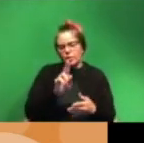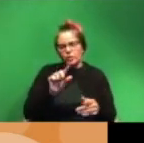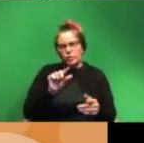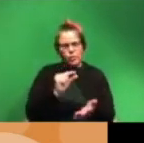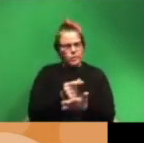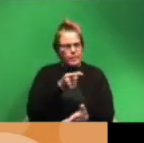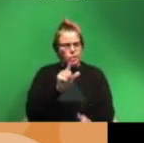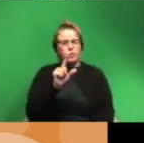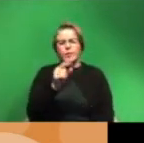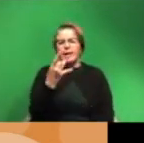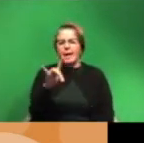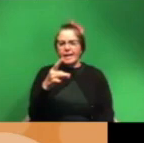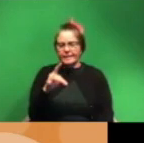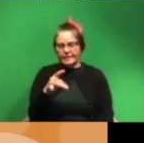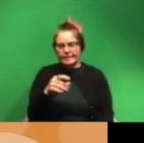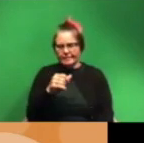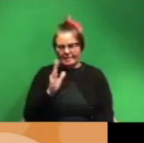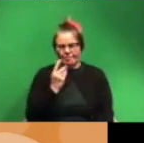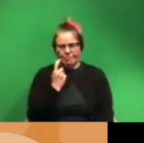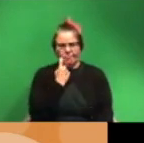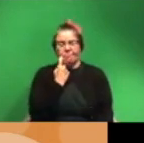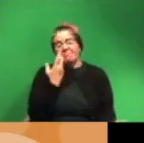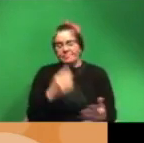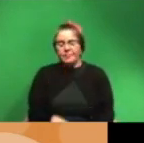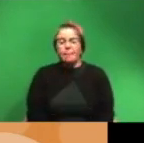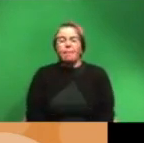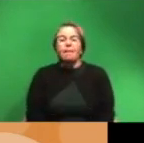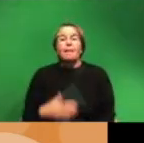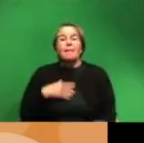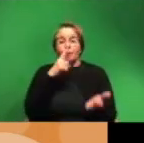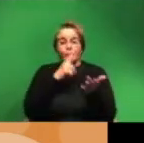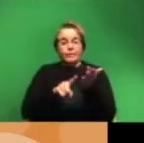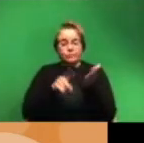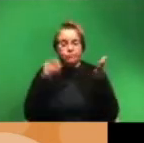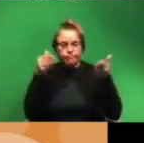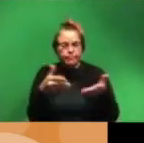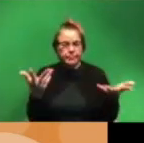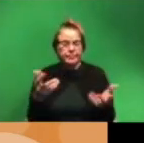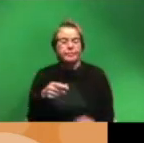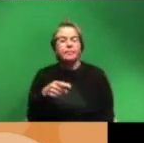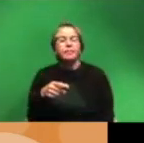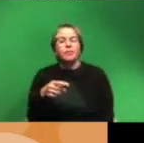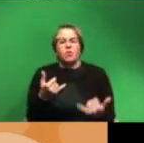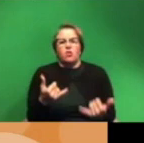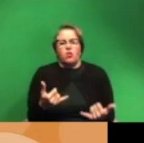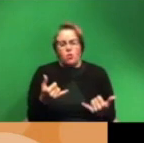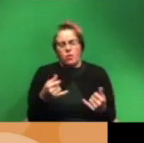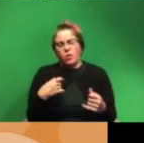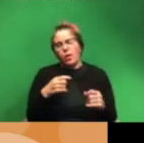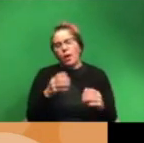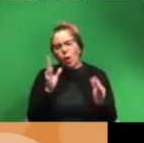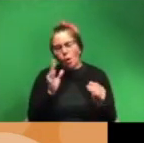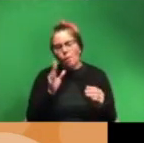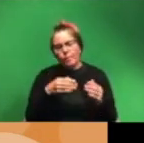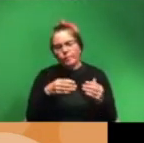it doesn't seem that long ago honestly and what my research focuses on right now or what i'm looking to focus on in my